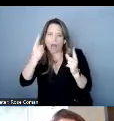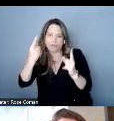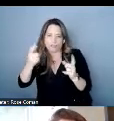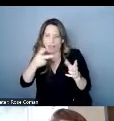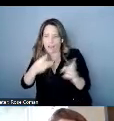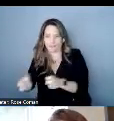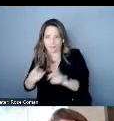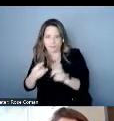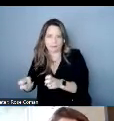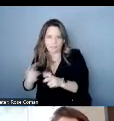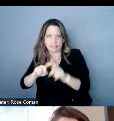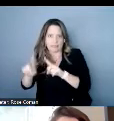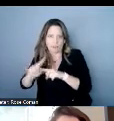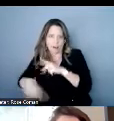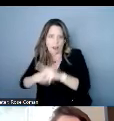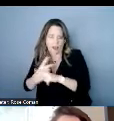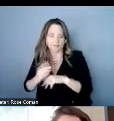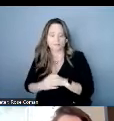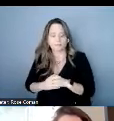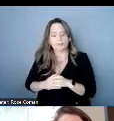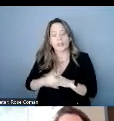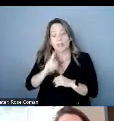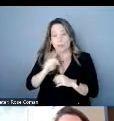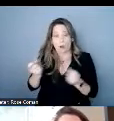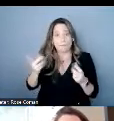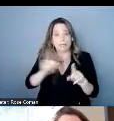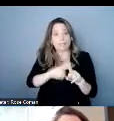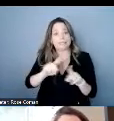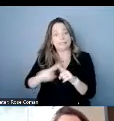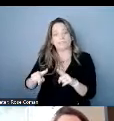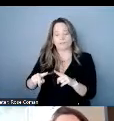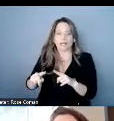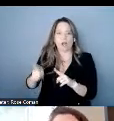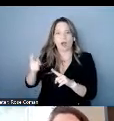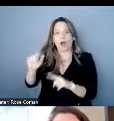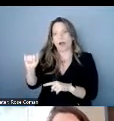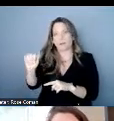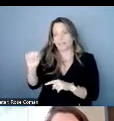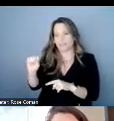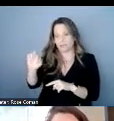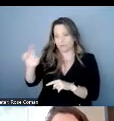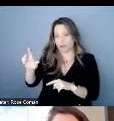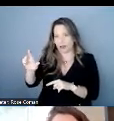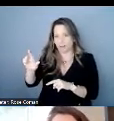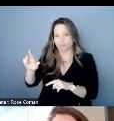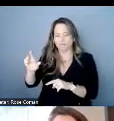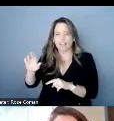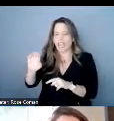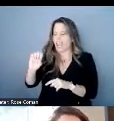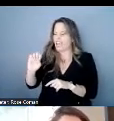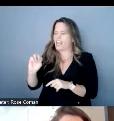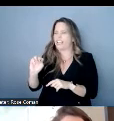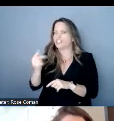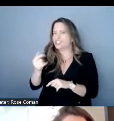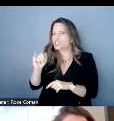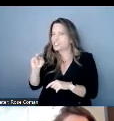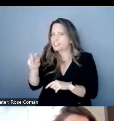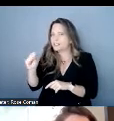text engines automatic speech recognition engines and different providers use different ones